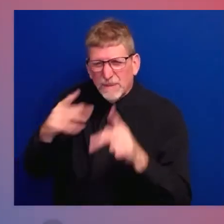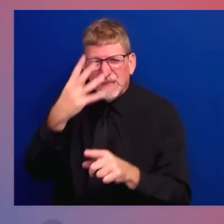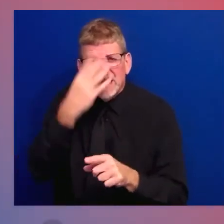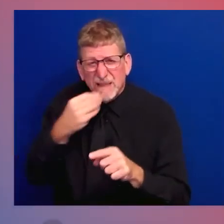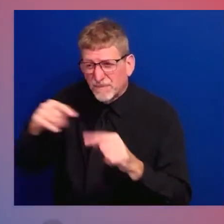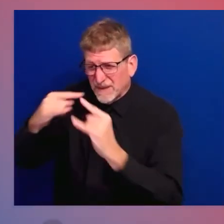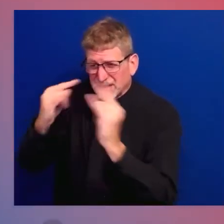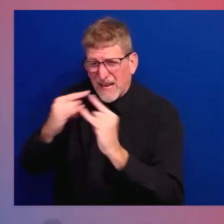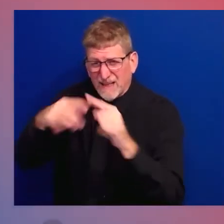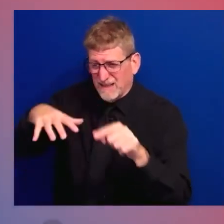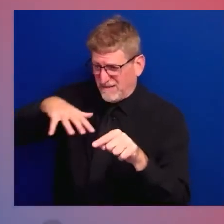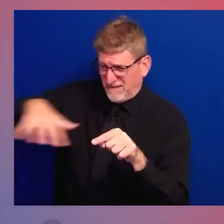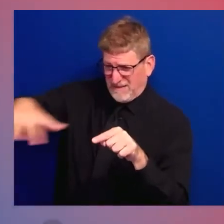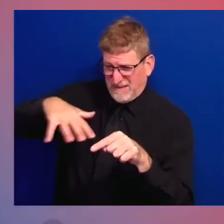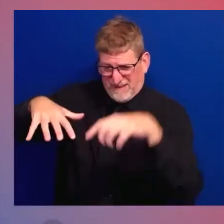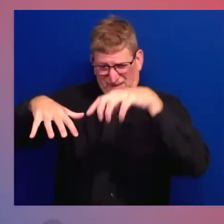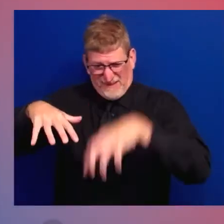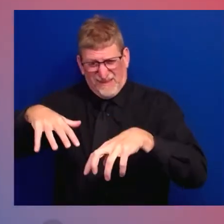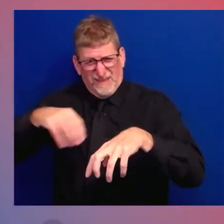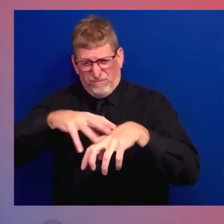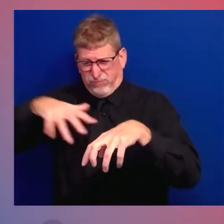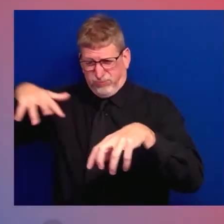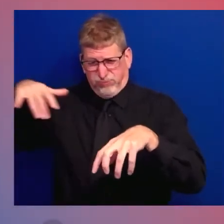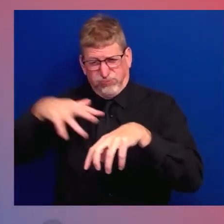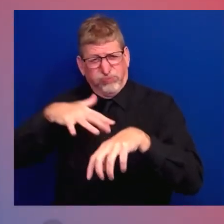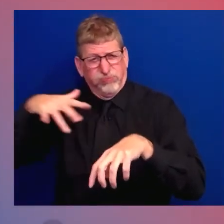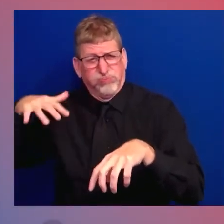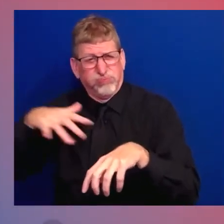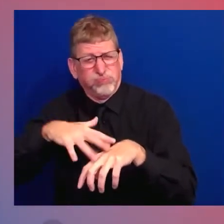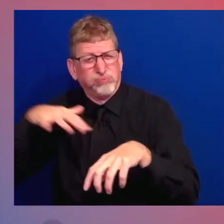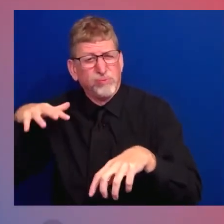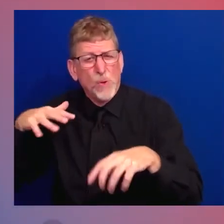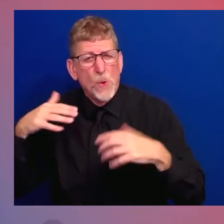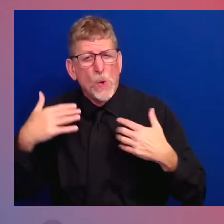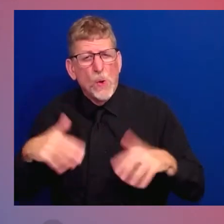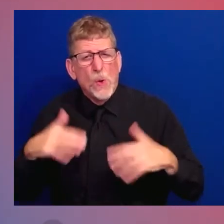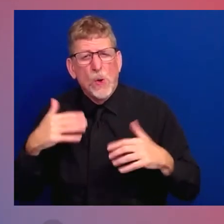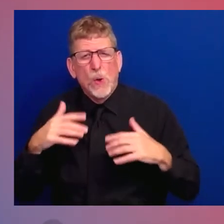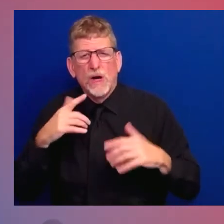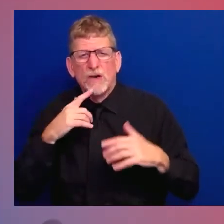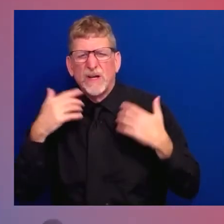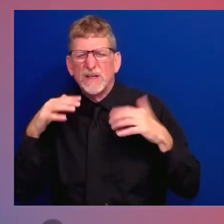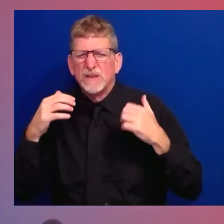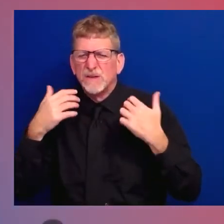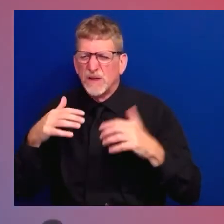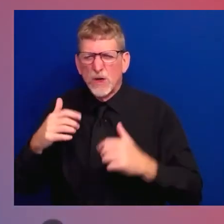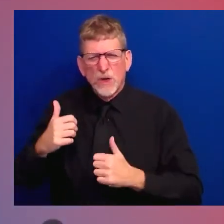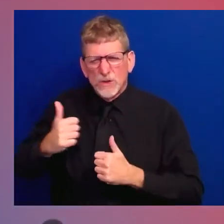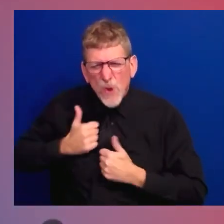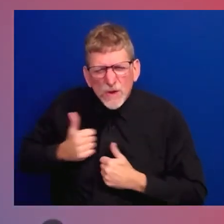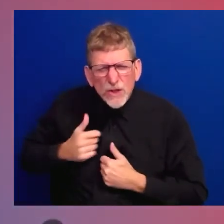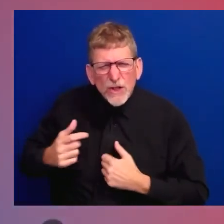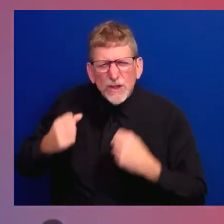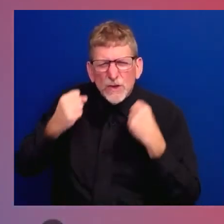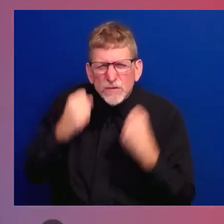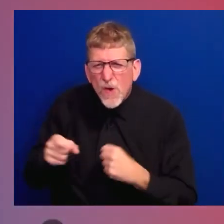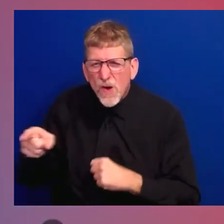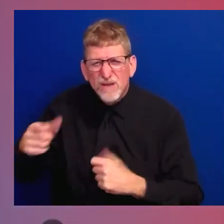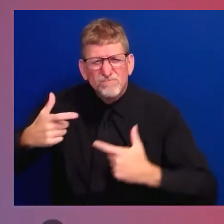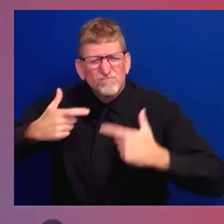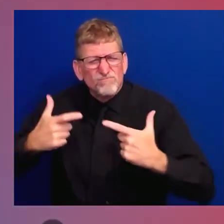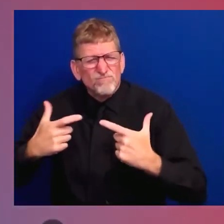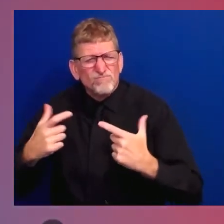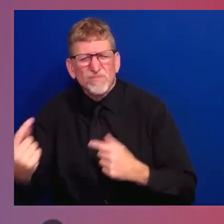the fittest among them, the greatest fighting force in the history of the world, too many of them were not the same. Headaches, dizziness,